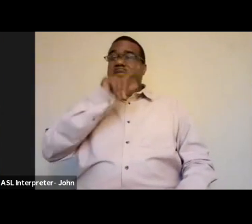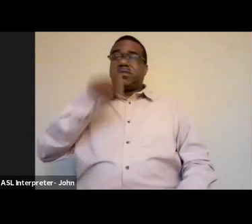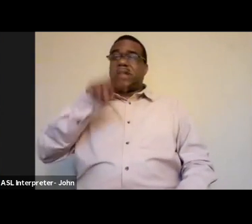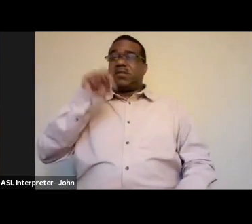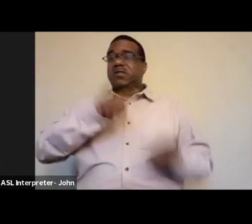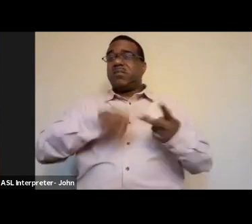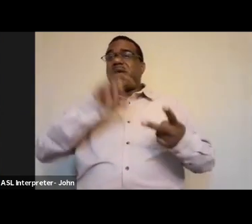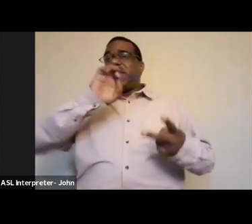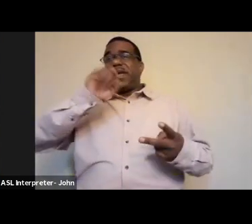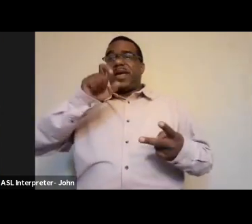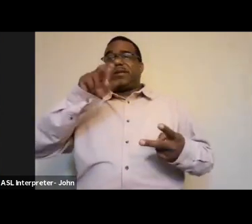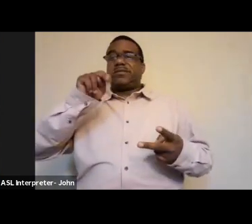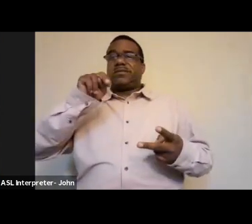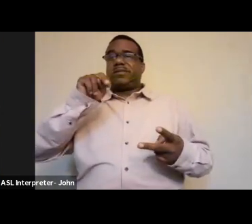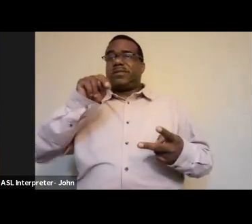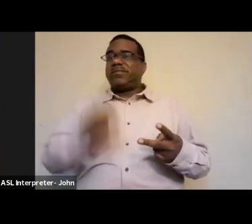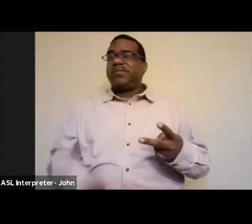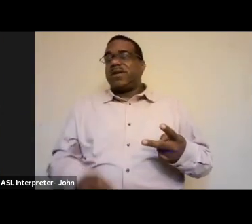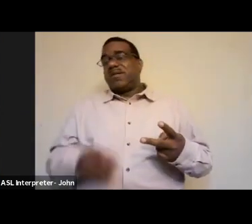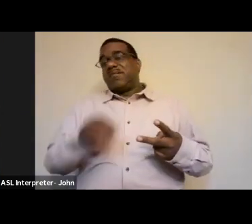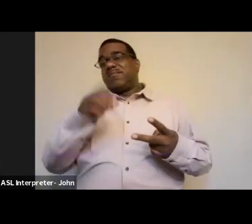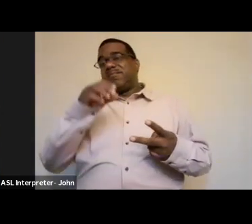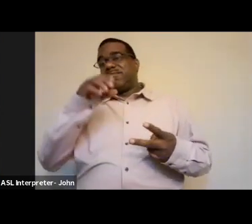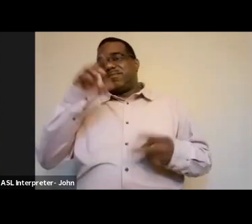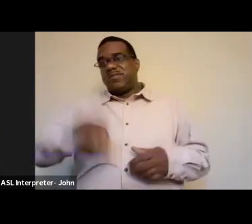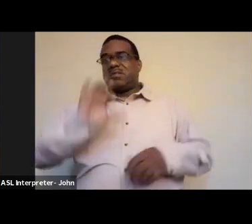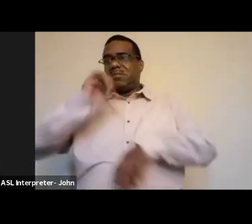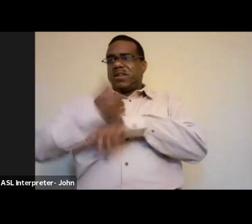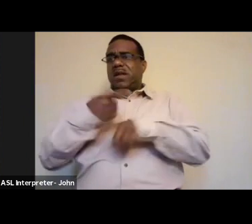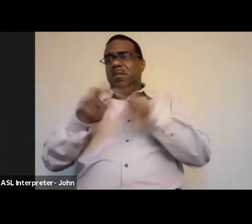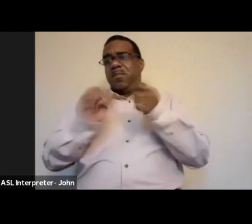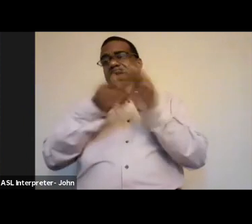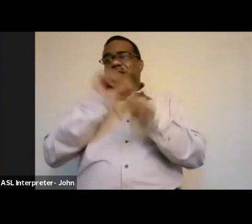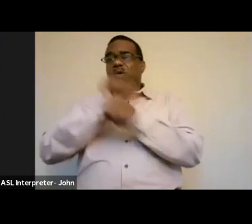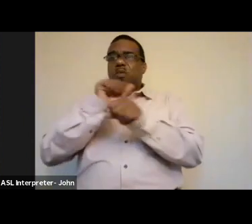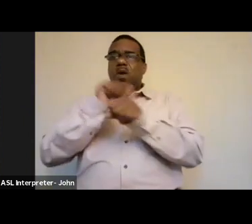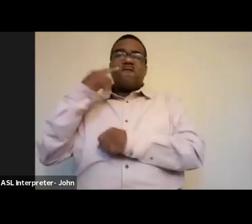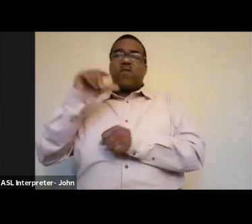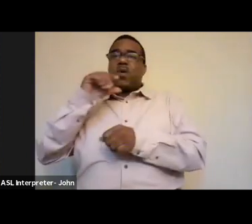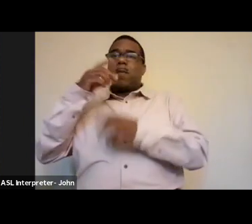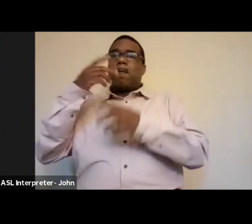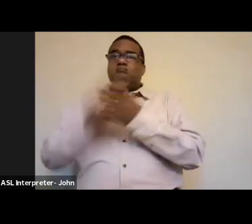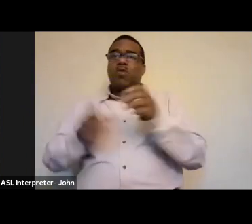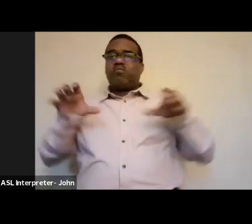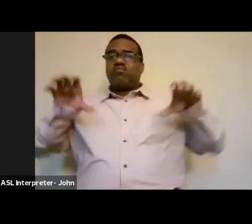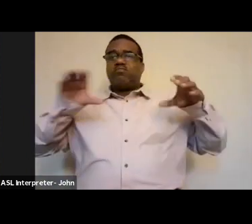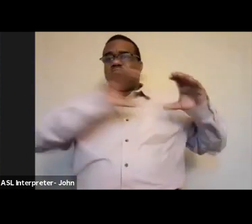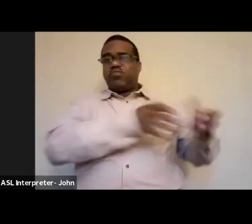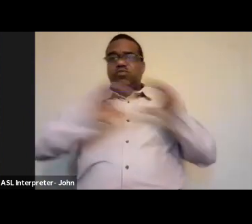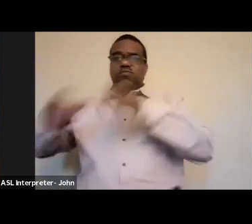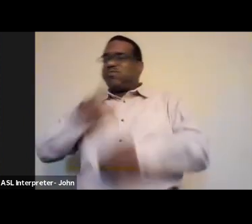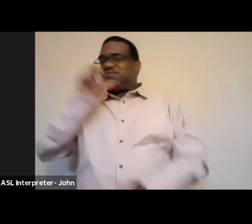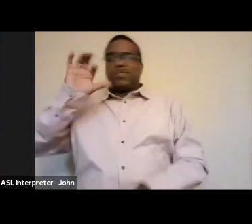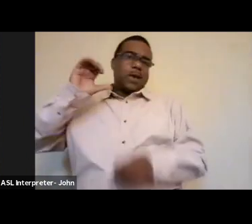should exist. So at that scale, the only way for it to be sustainable is for those to not exist at all. But if you're a